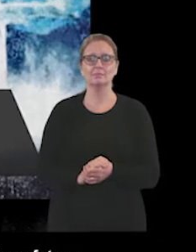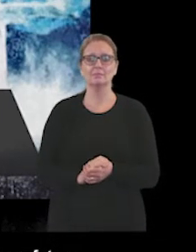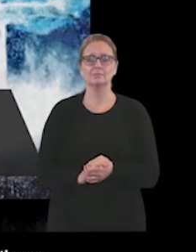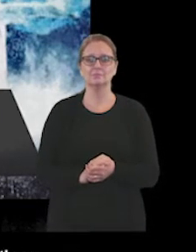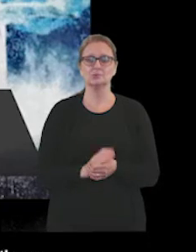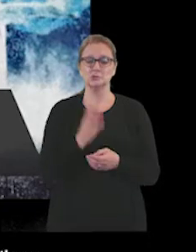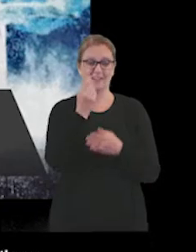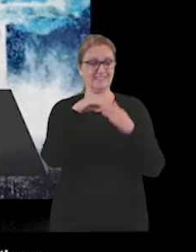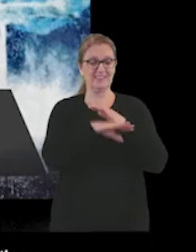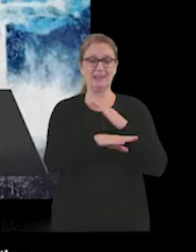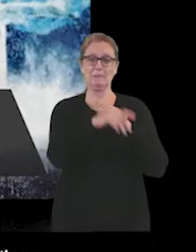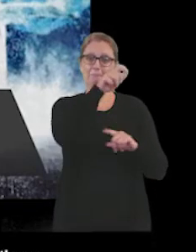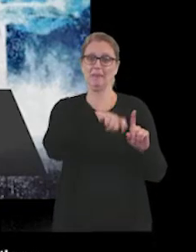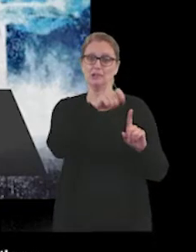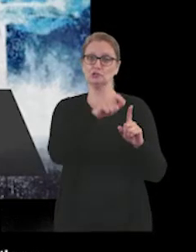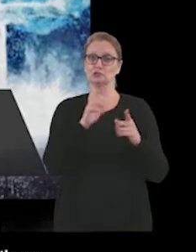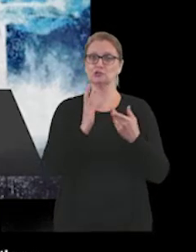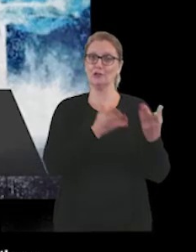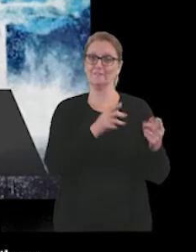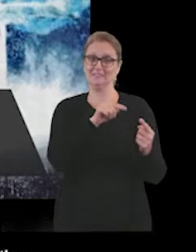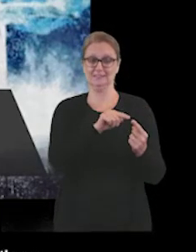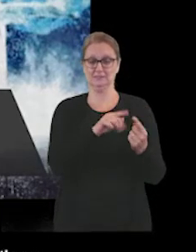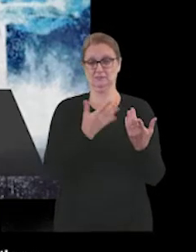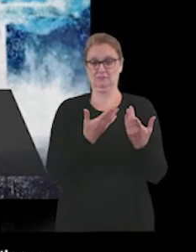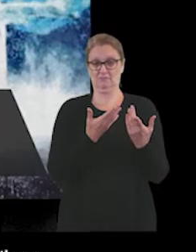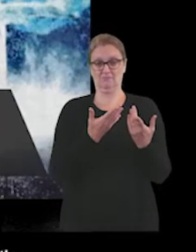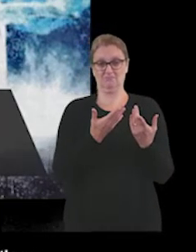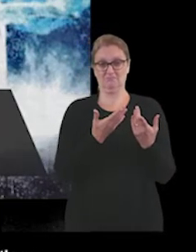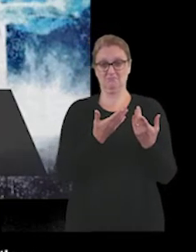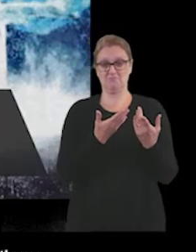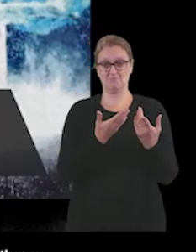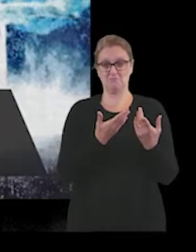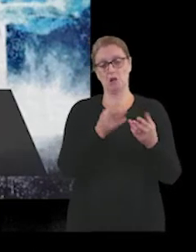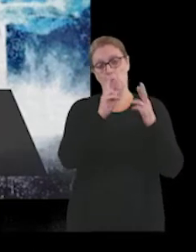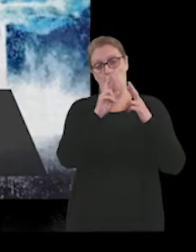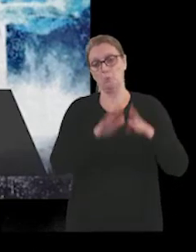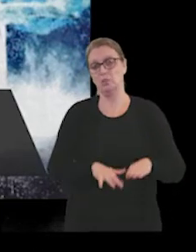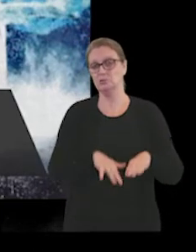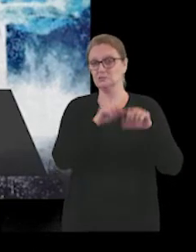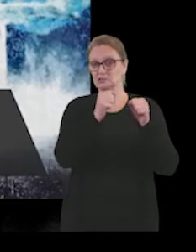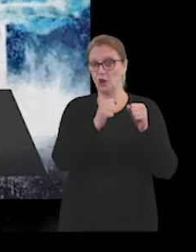services and we're looking forward to those getting to be up and running.